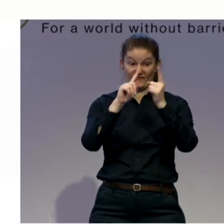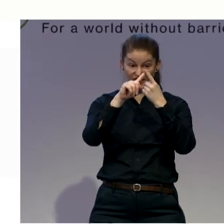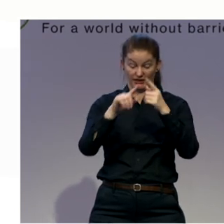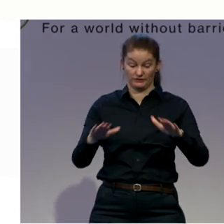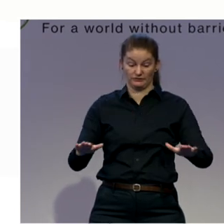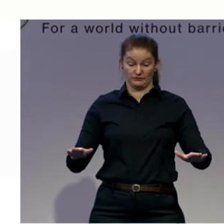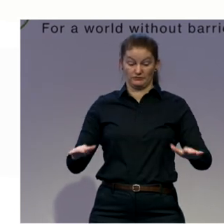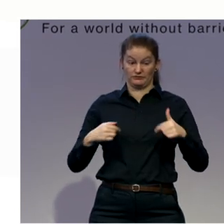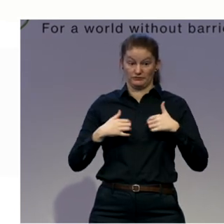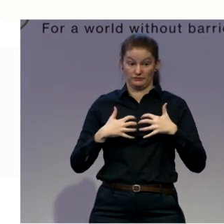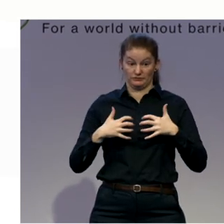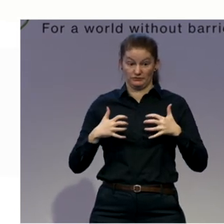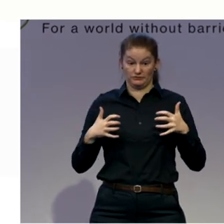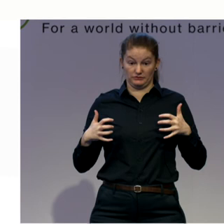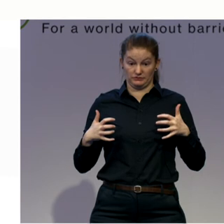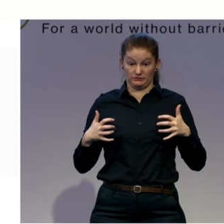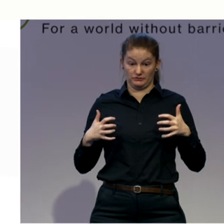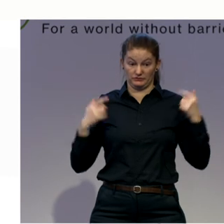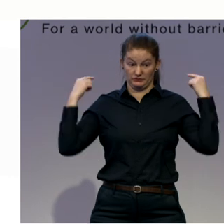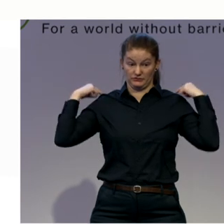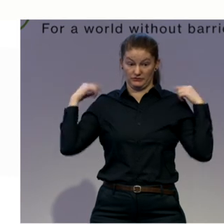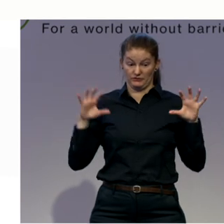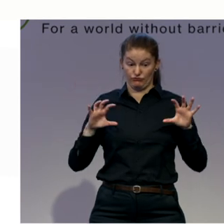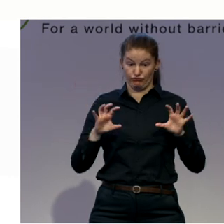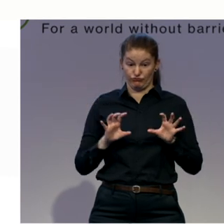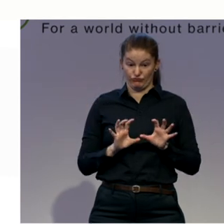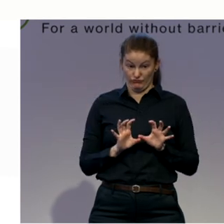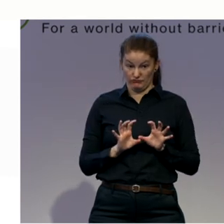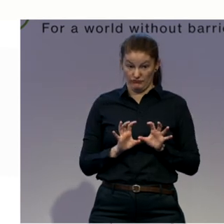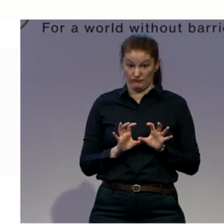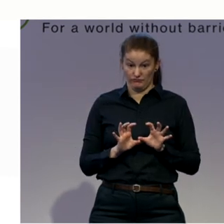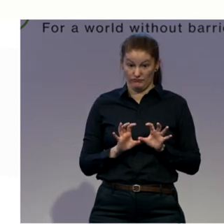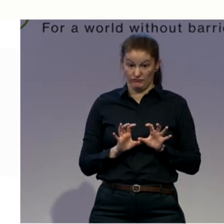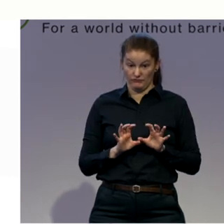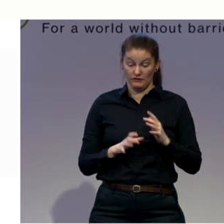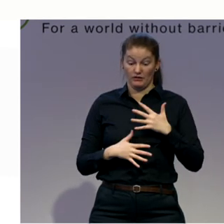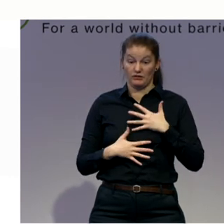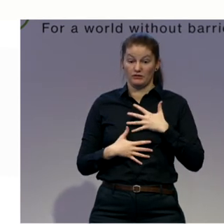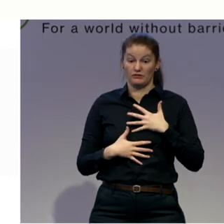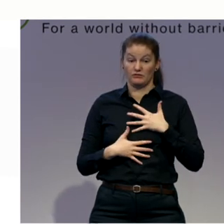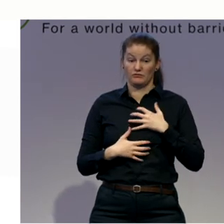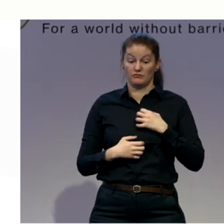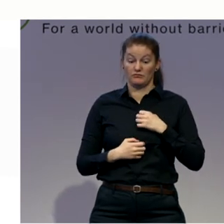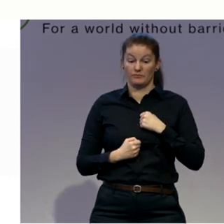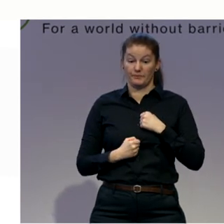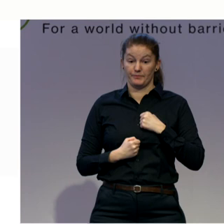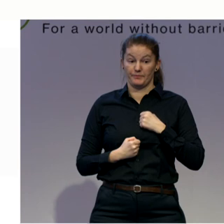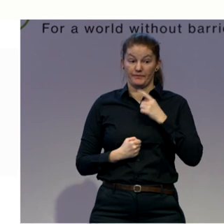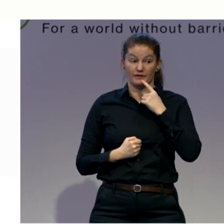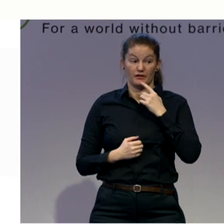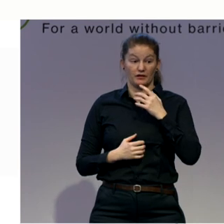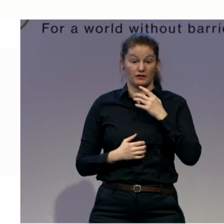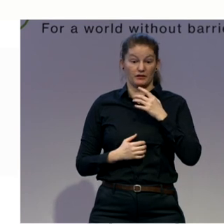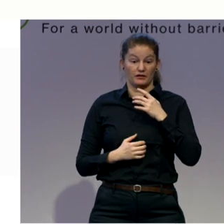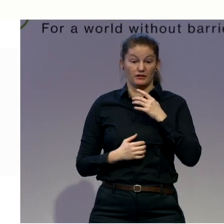shoulders and scapulas down and back. Now, hold your chest. And look right. And find